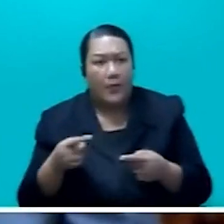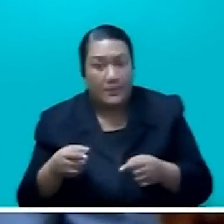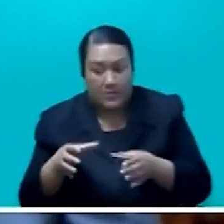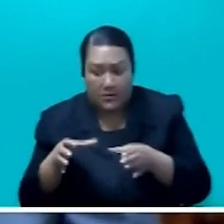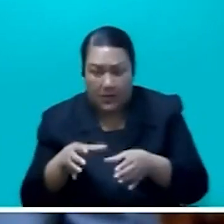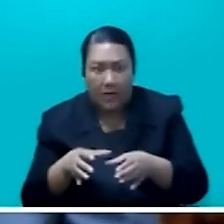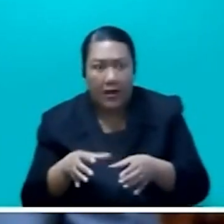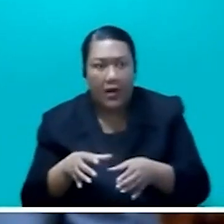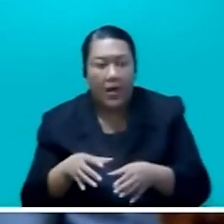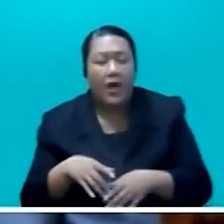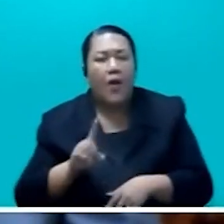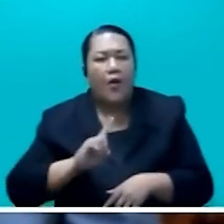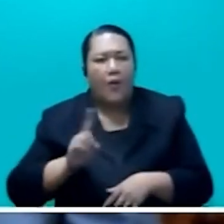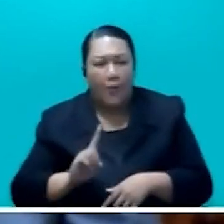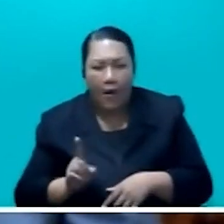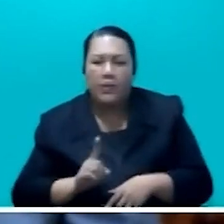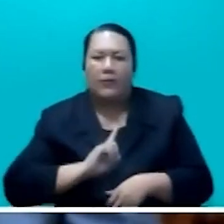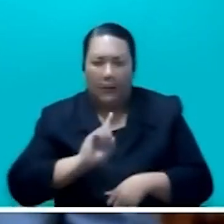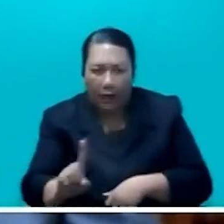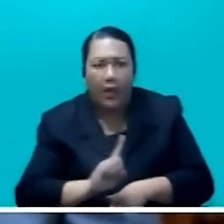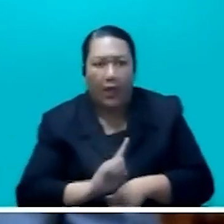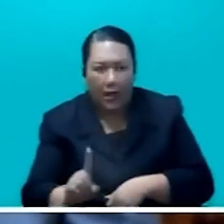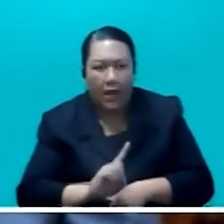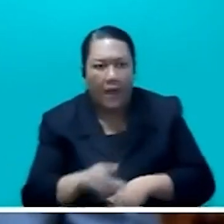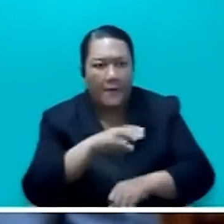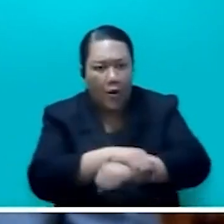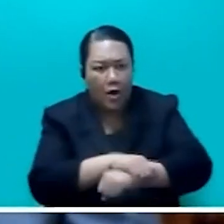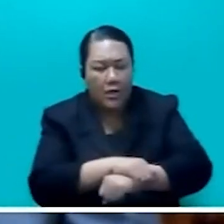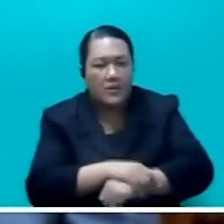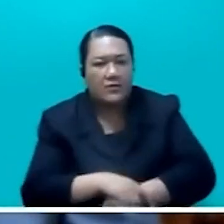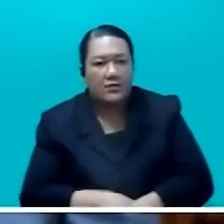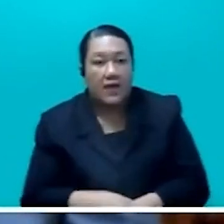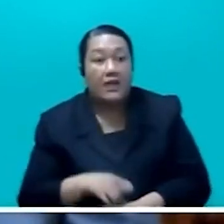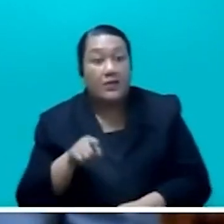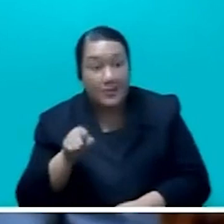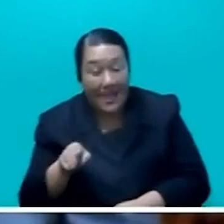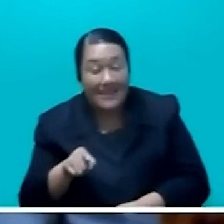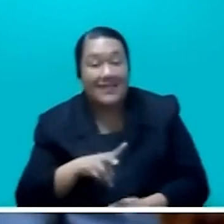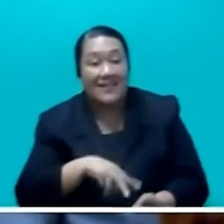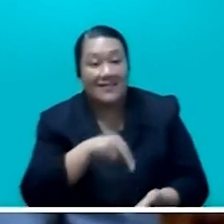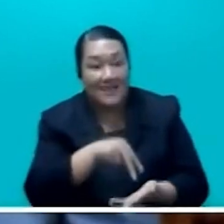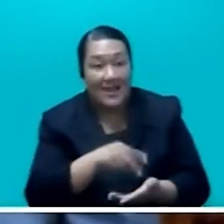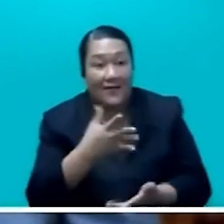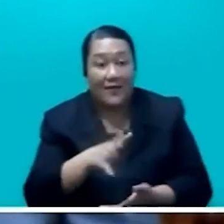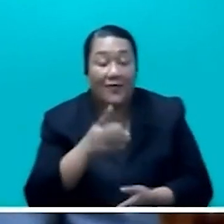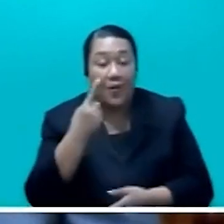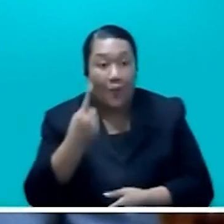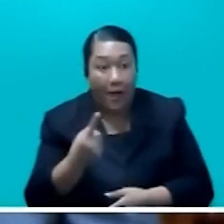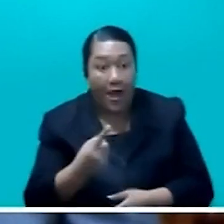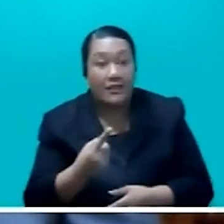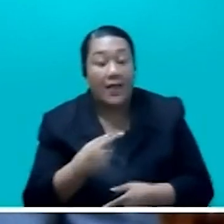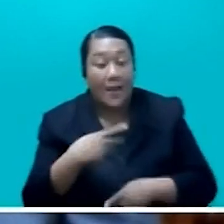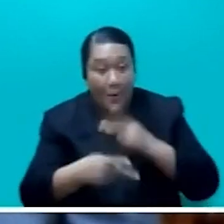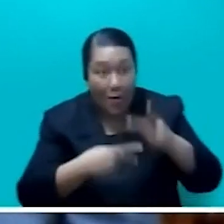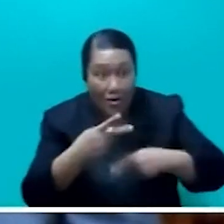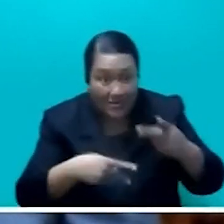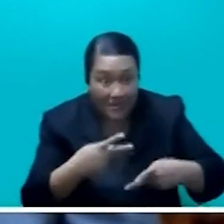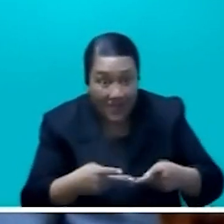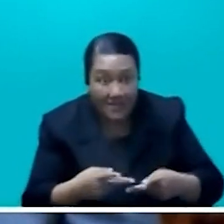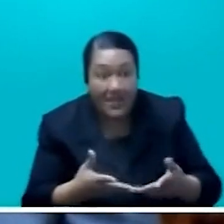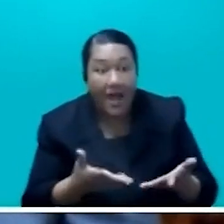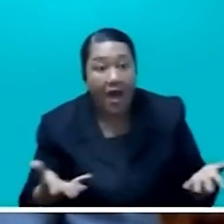order of 51, is to say, those laws, the process through which they came in